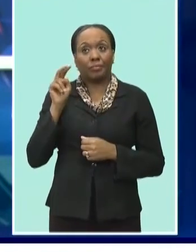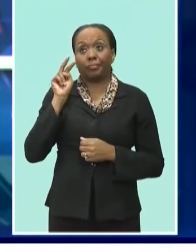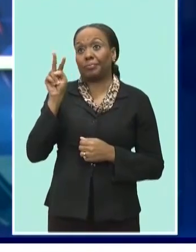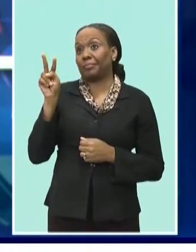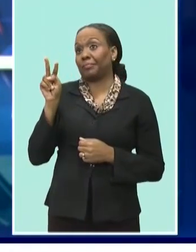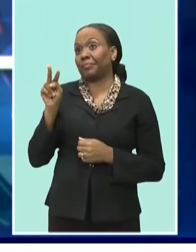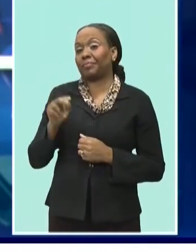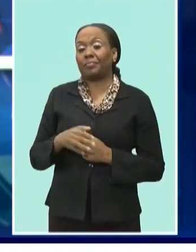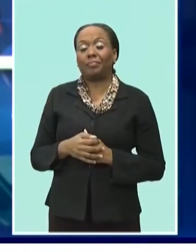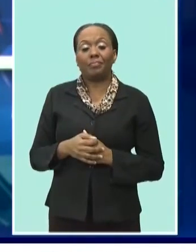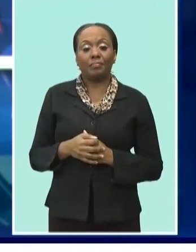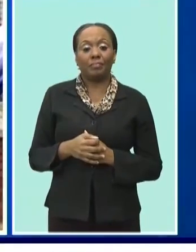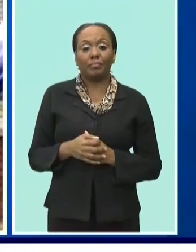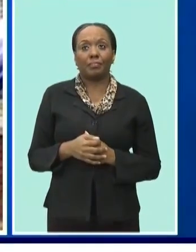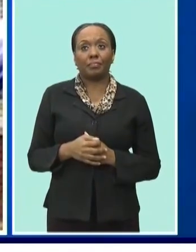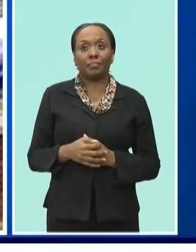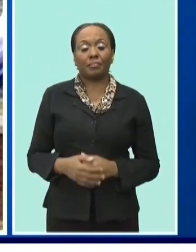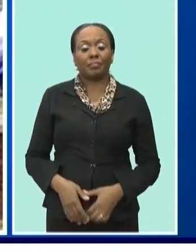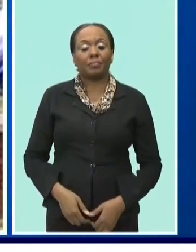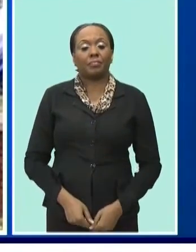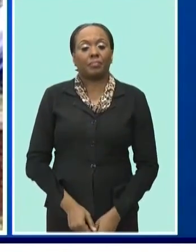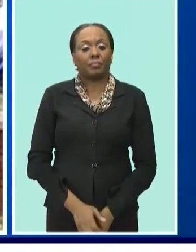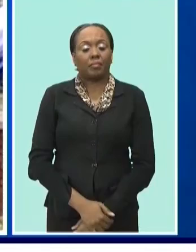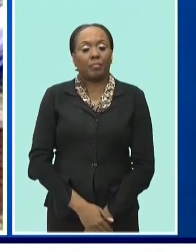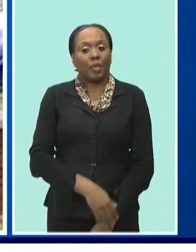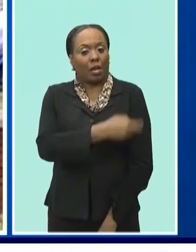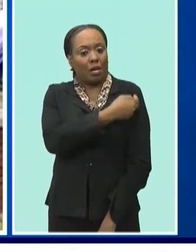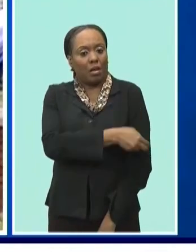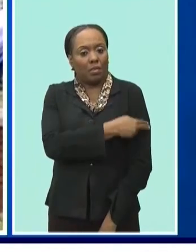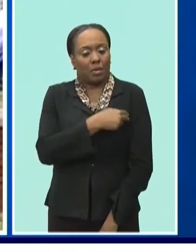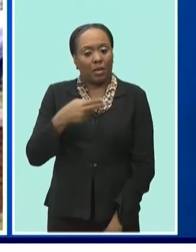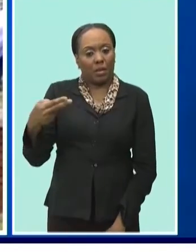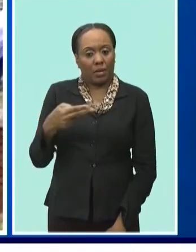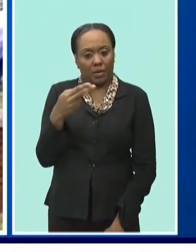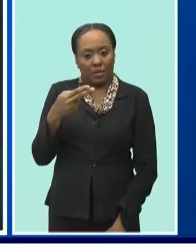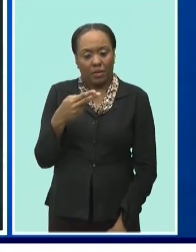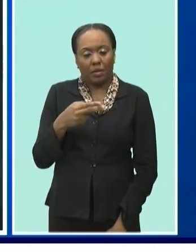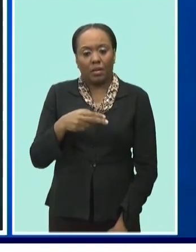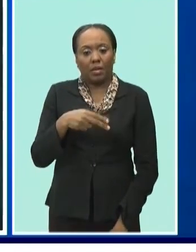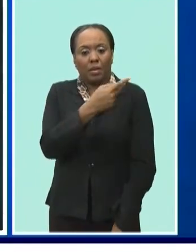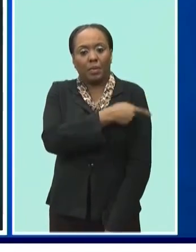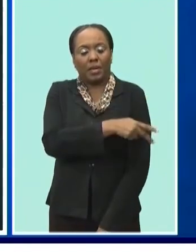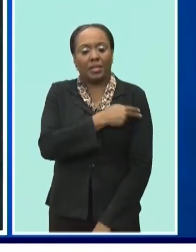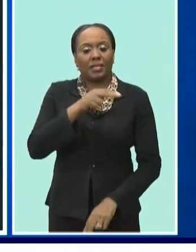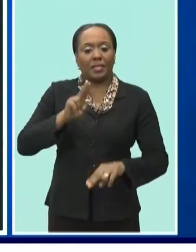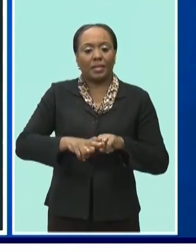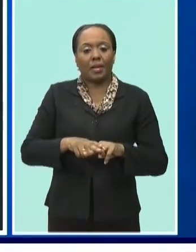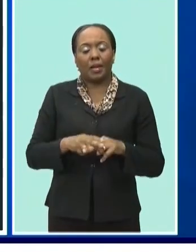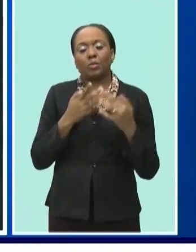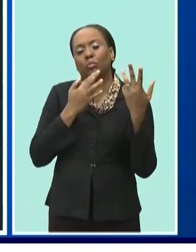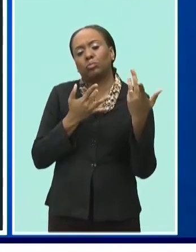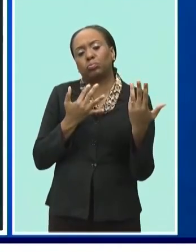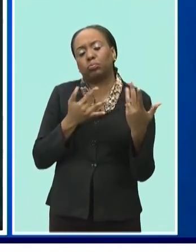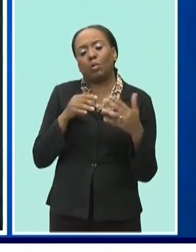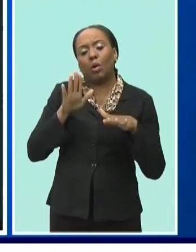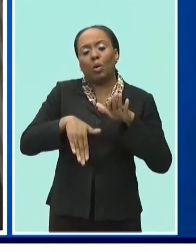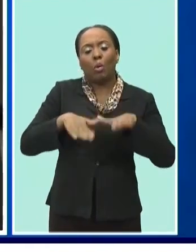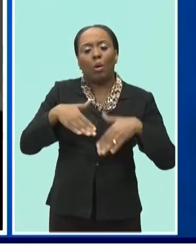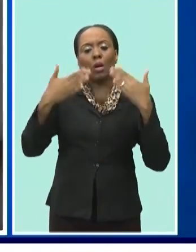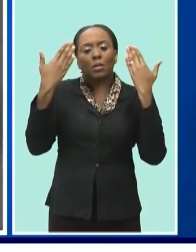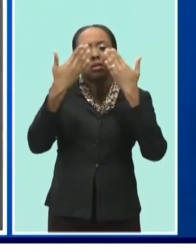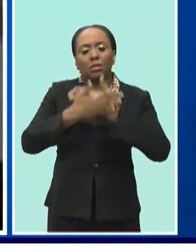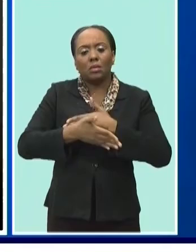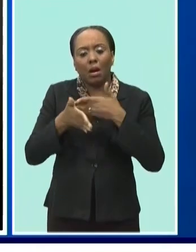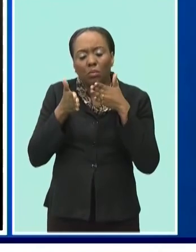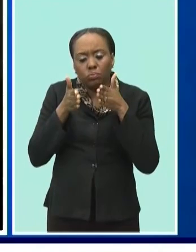reports. At the Georgetown Public Hospital on Thursday, patients sat in waiting areas and walked in dark hallways for